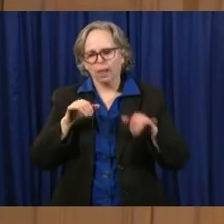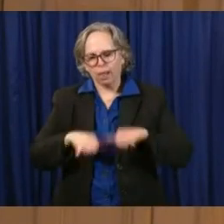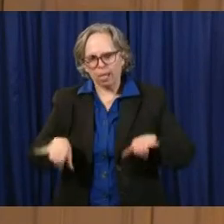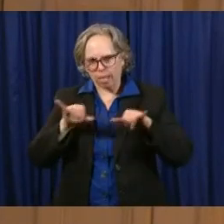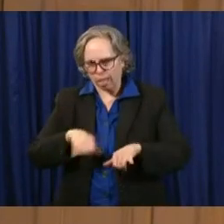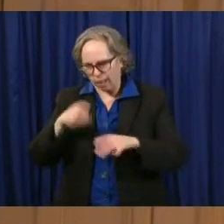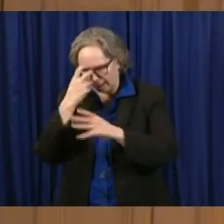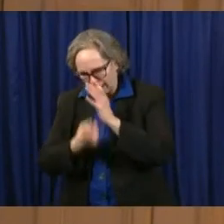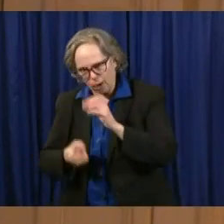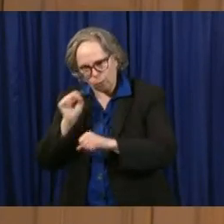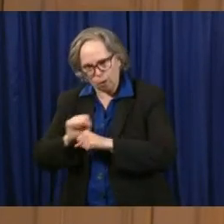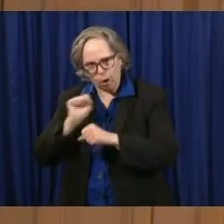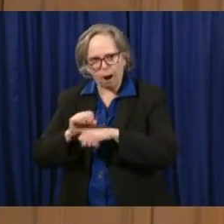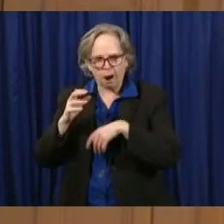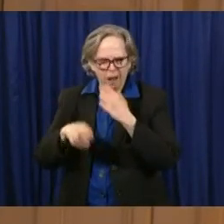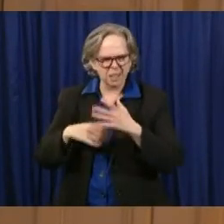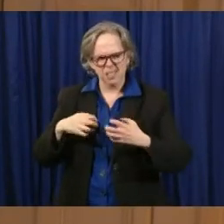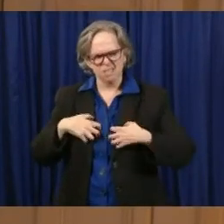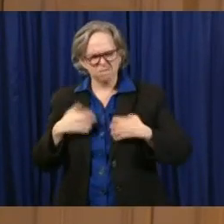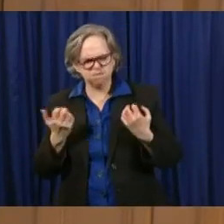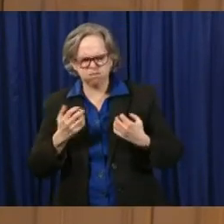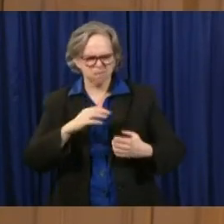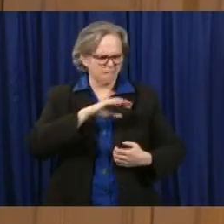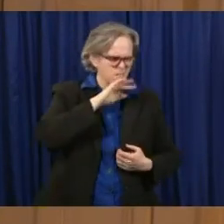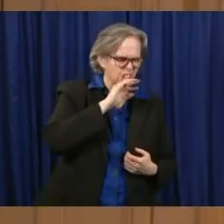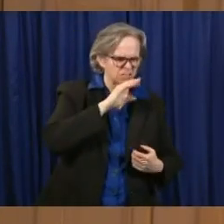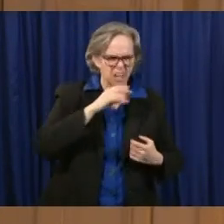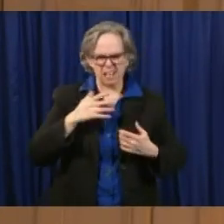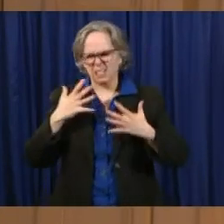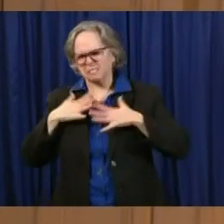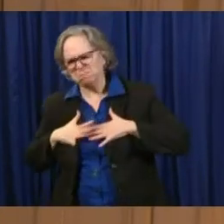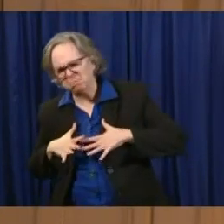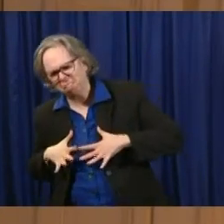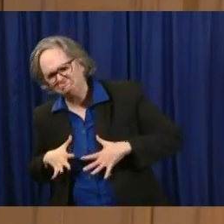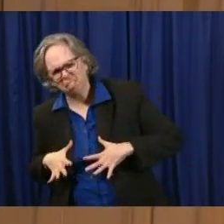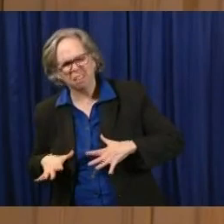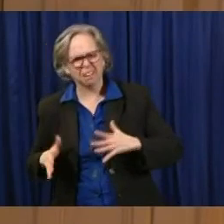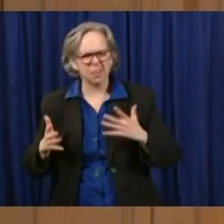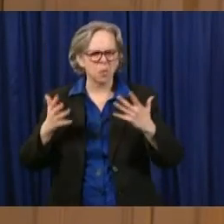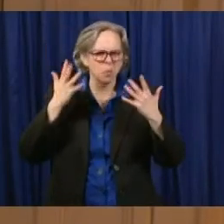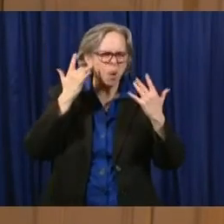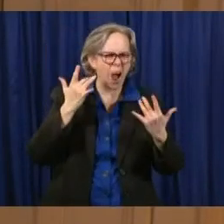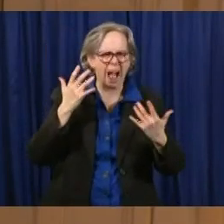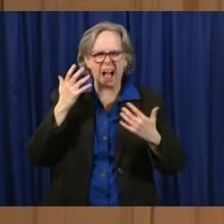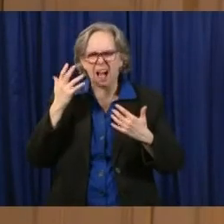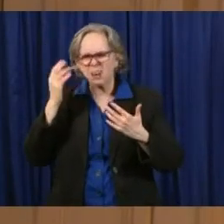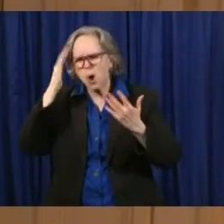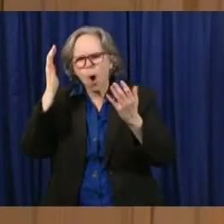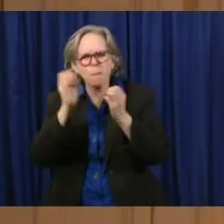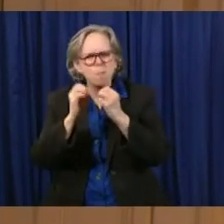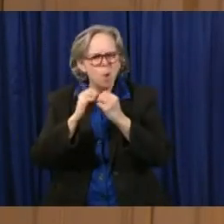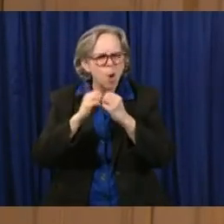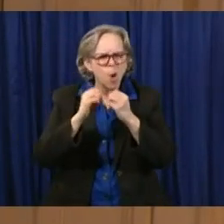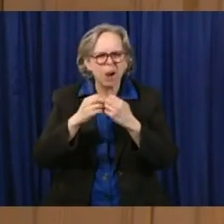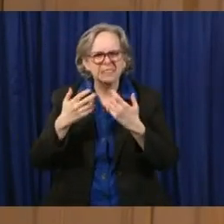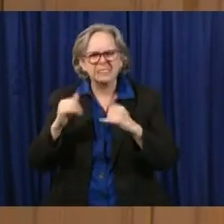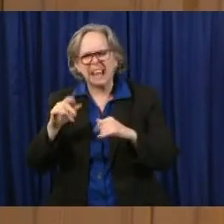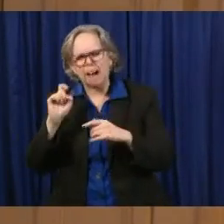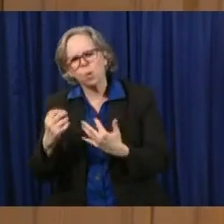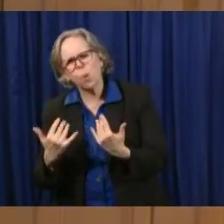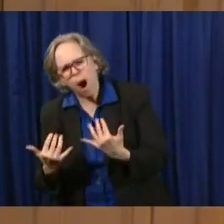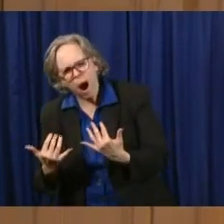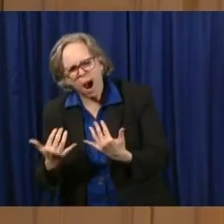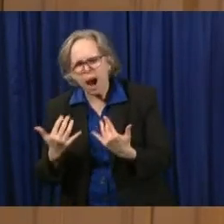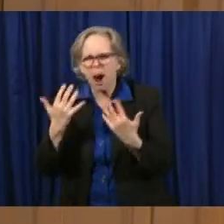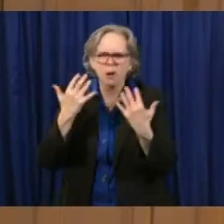The anger, the frustration, the despair. Why don't we know more? Why do we still have to learn so much more to have the answers